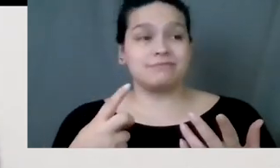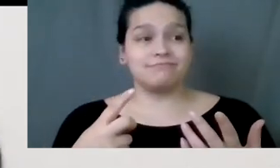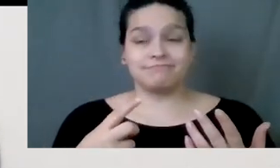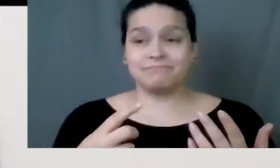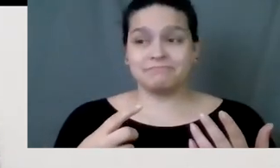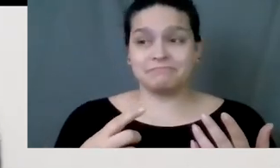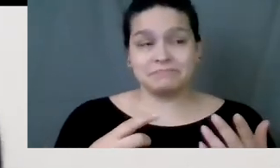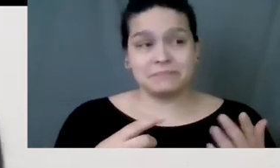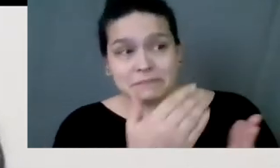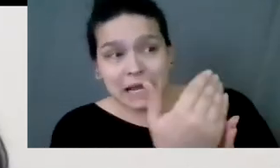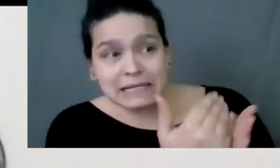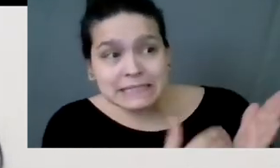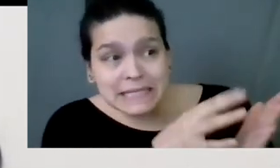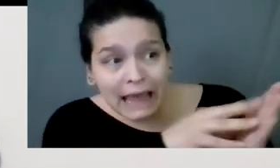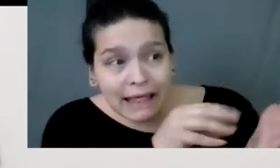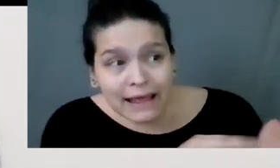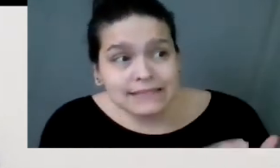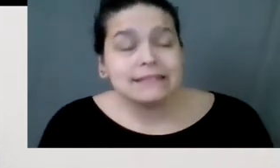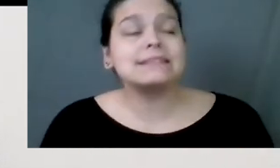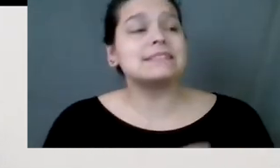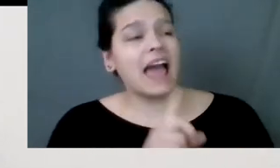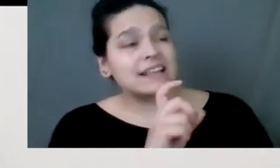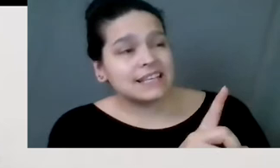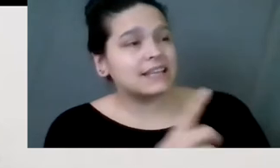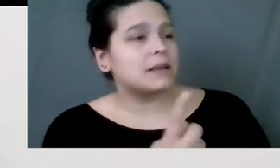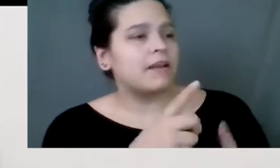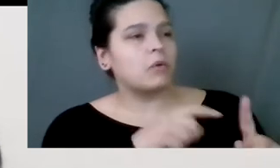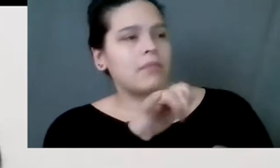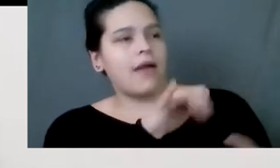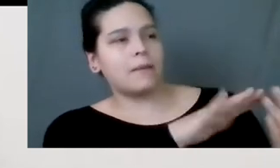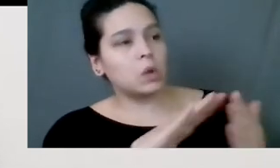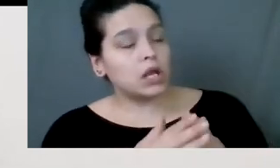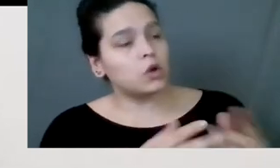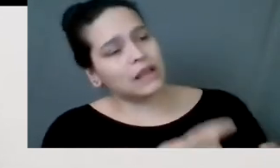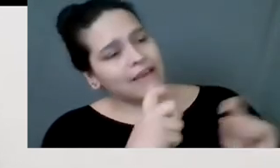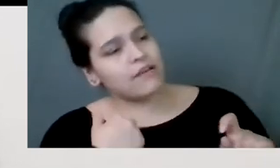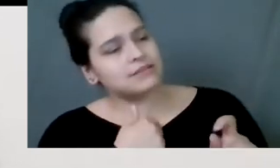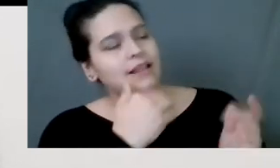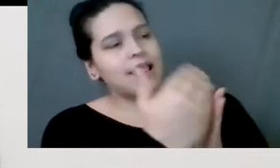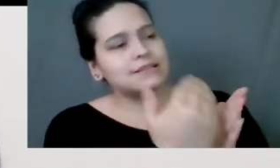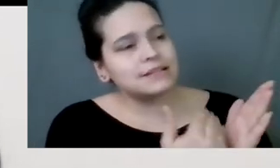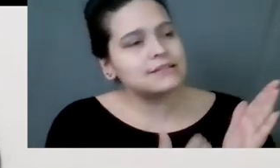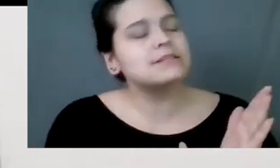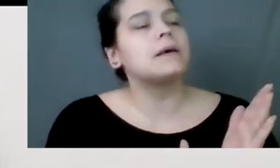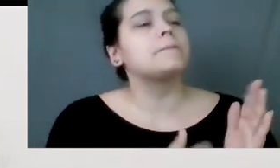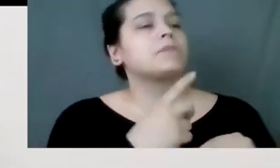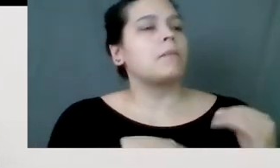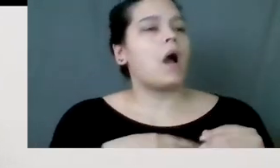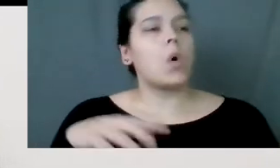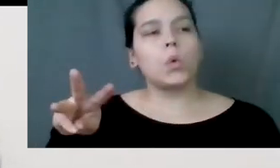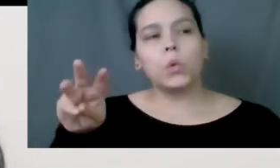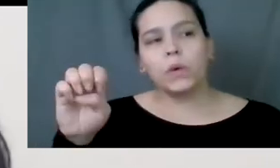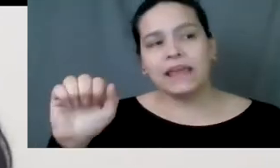just taking lessons. You know, asking to someone from the community to give us lessons in